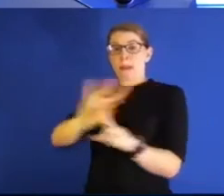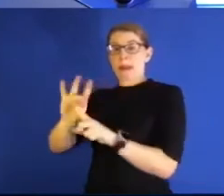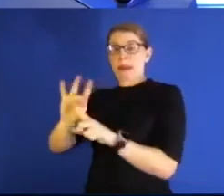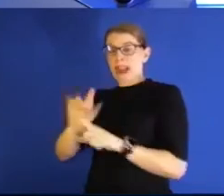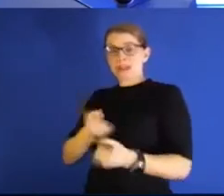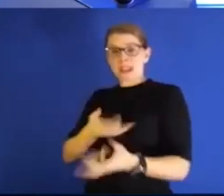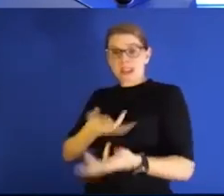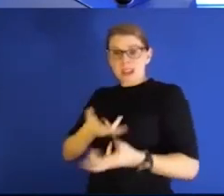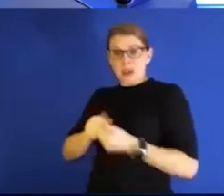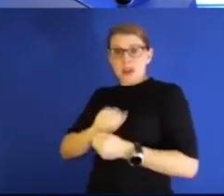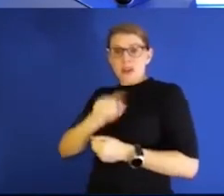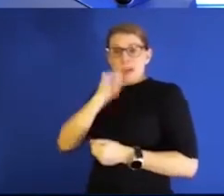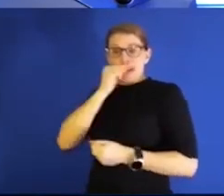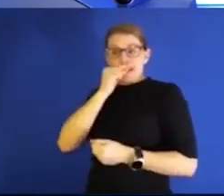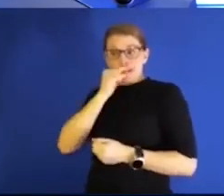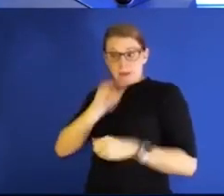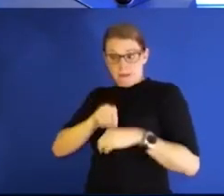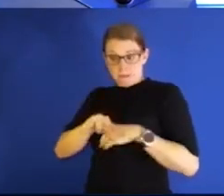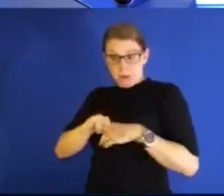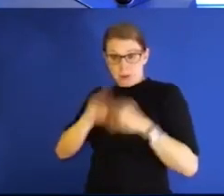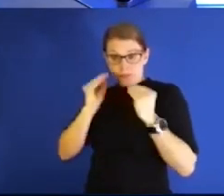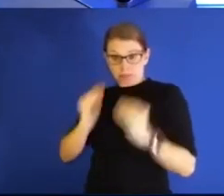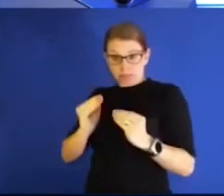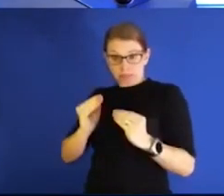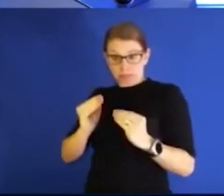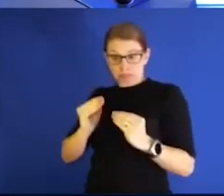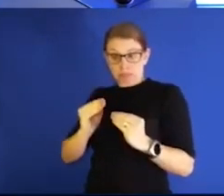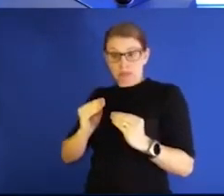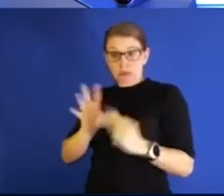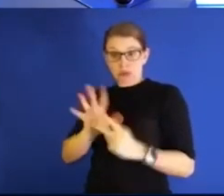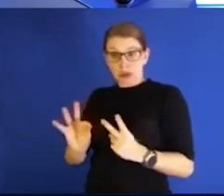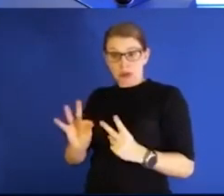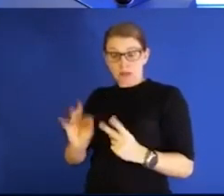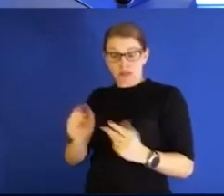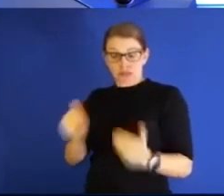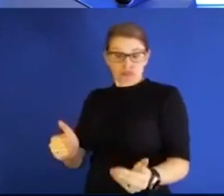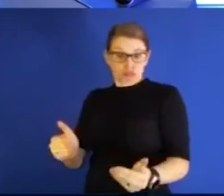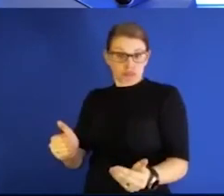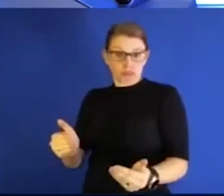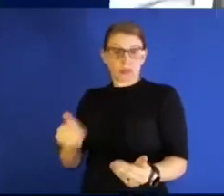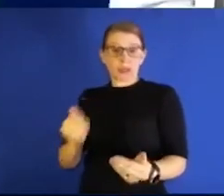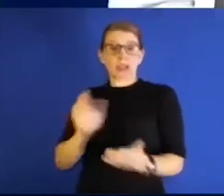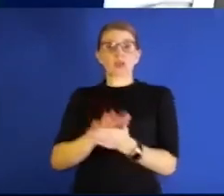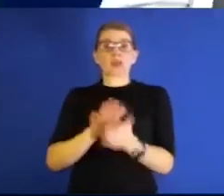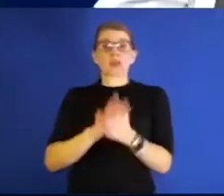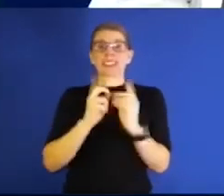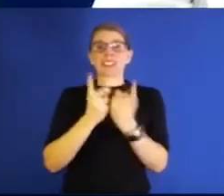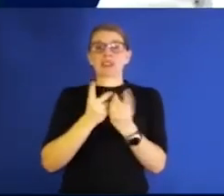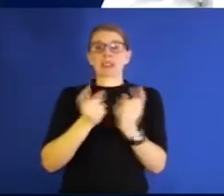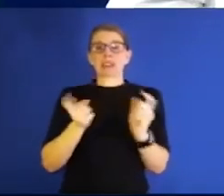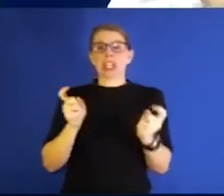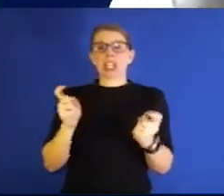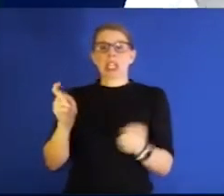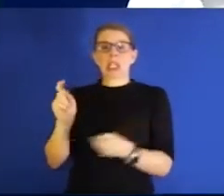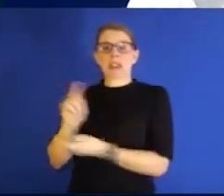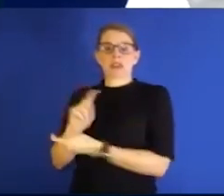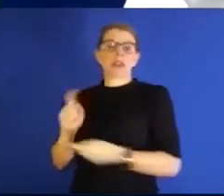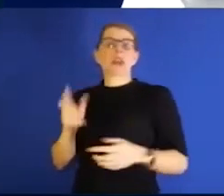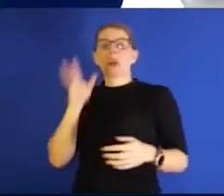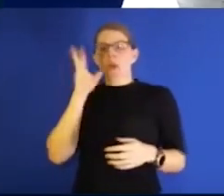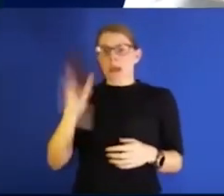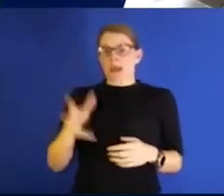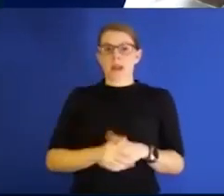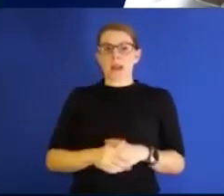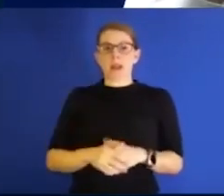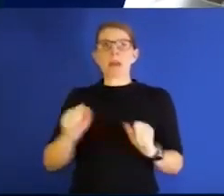choice. And then I think each school district is just going bit by bit to do it. I think what we'll probably see, because the